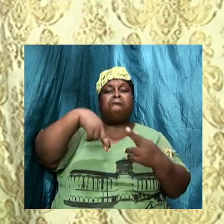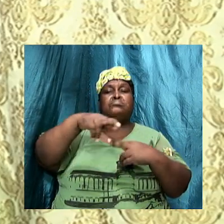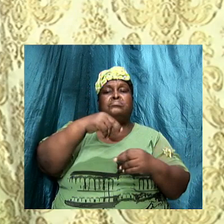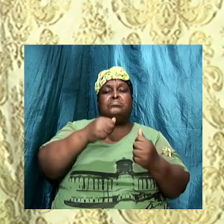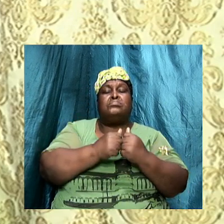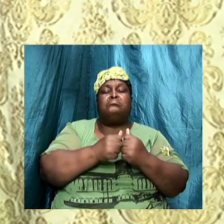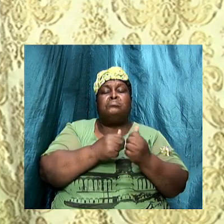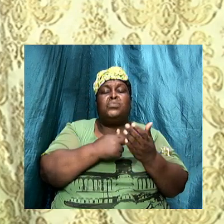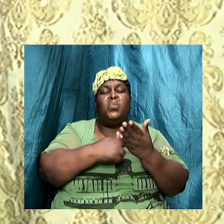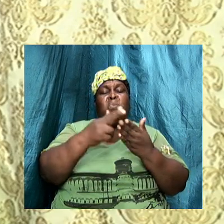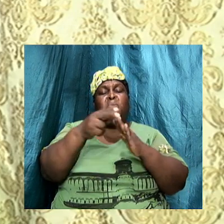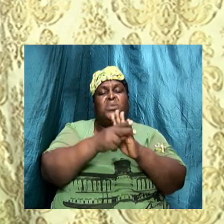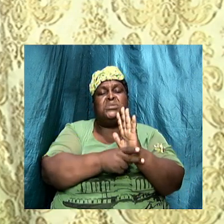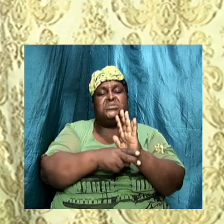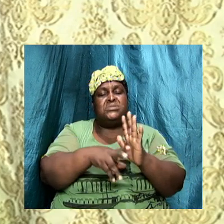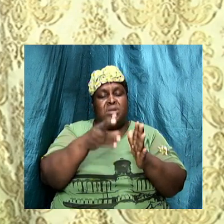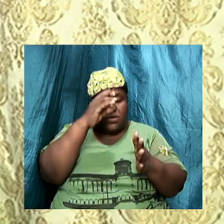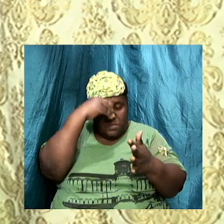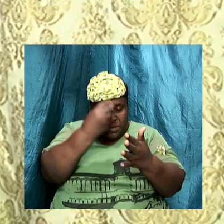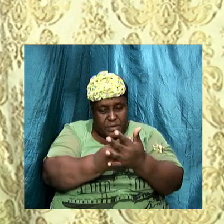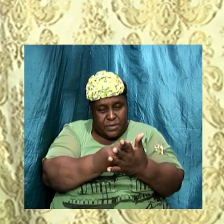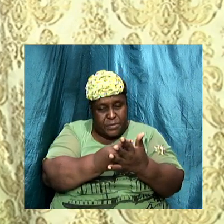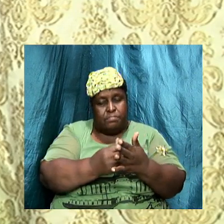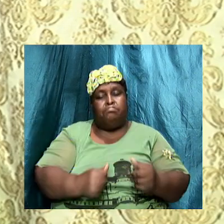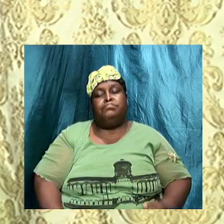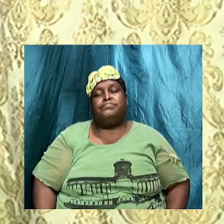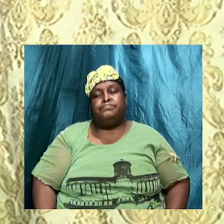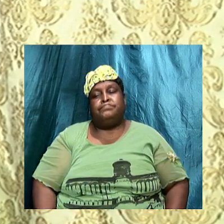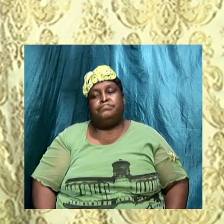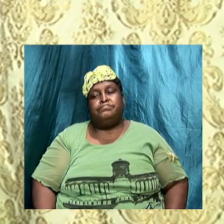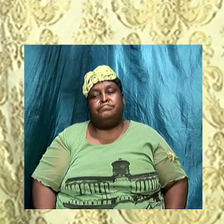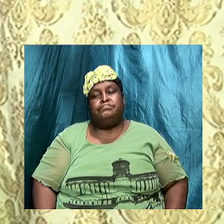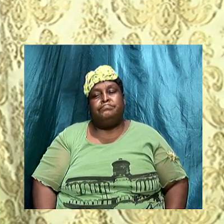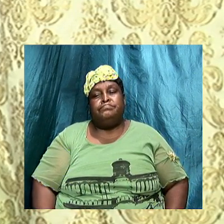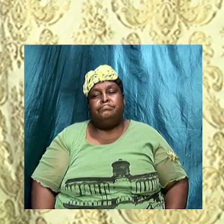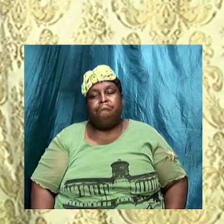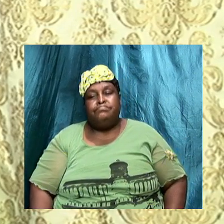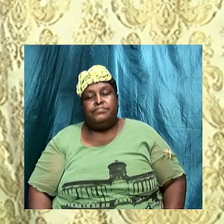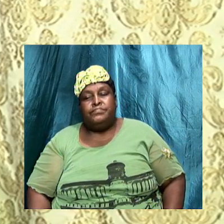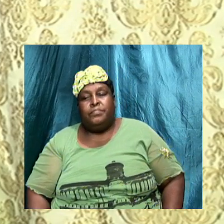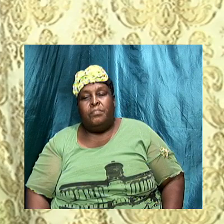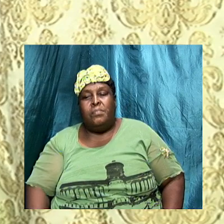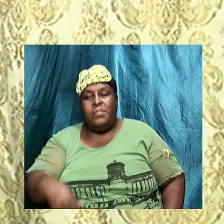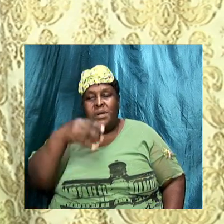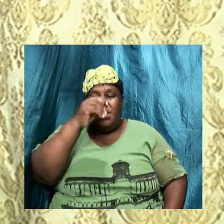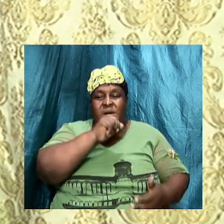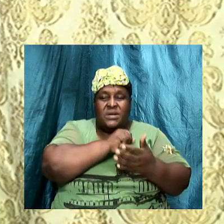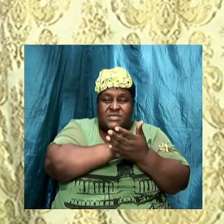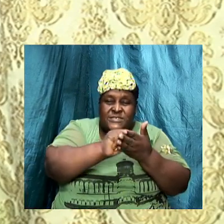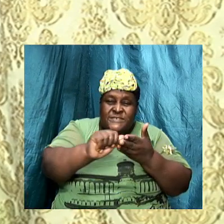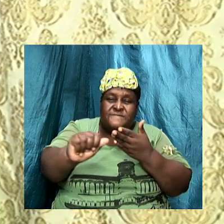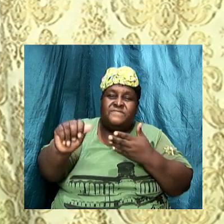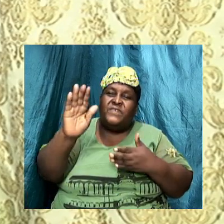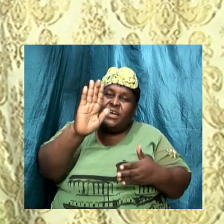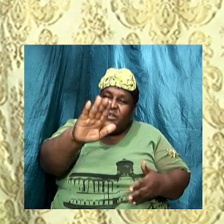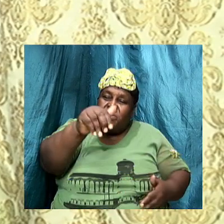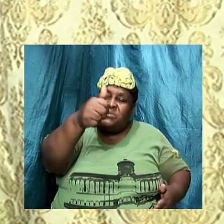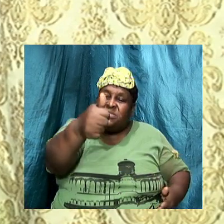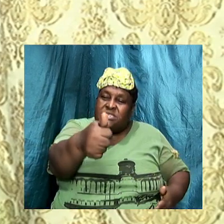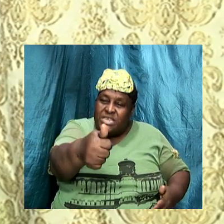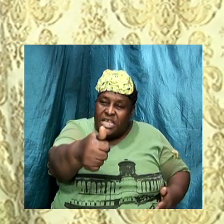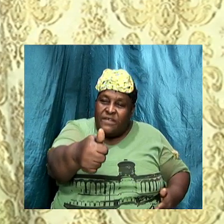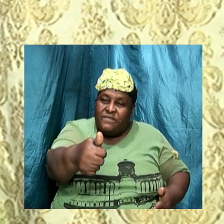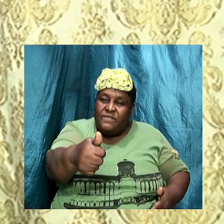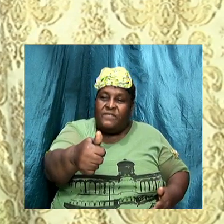and obedience to scriptures. God said sanctify yourselves